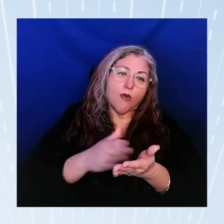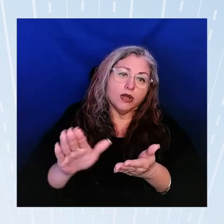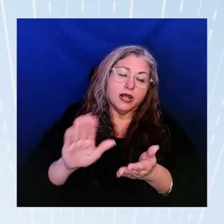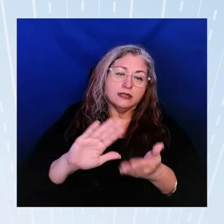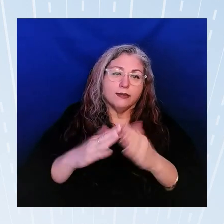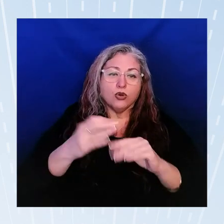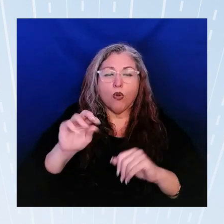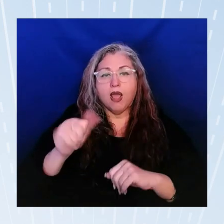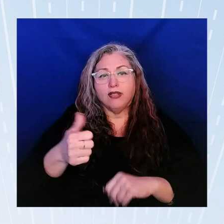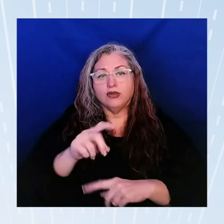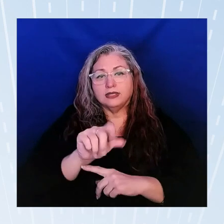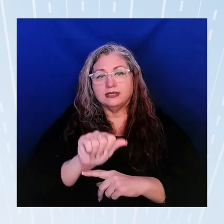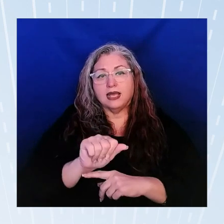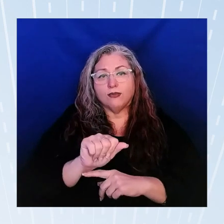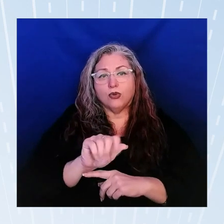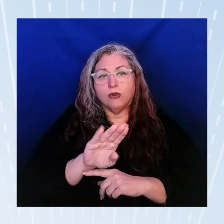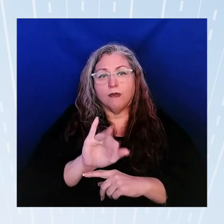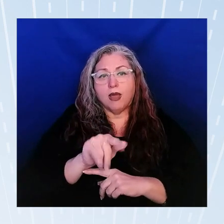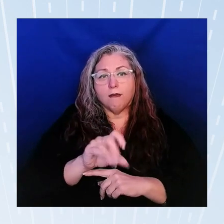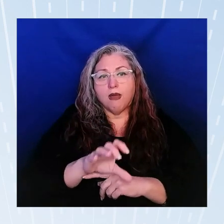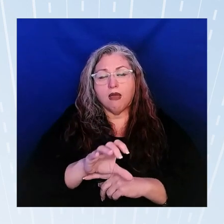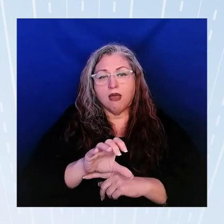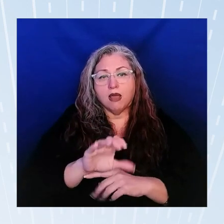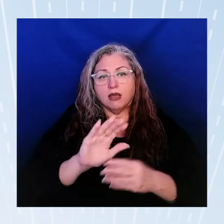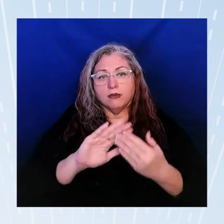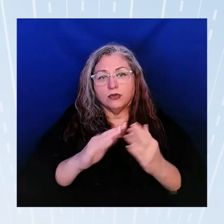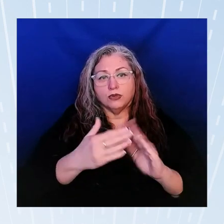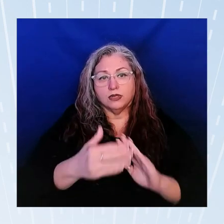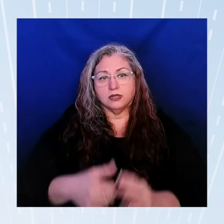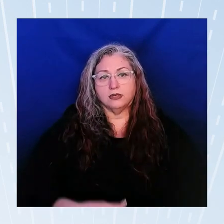BIPOC communities